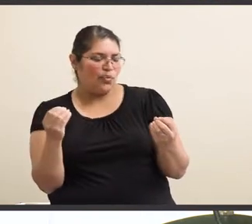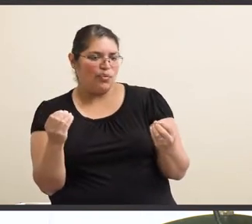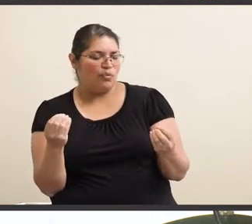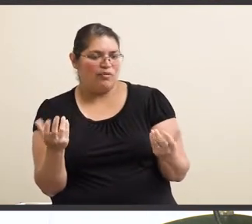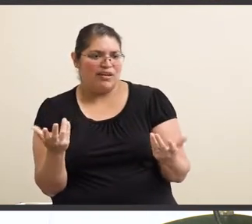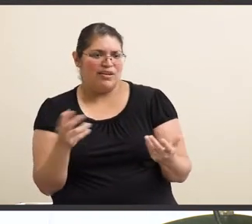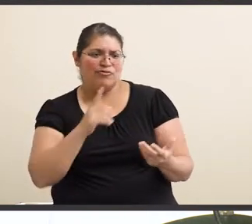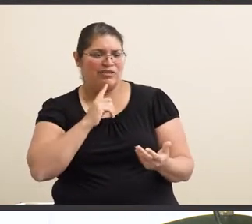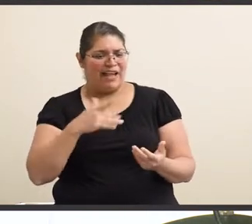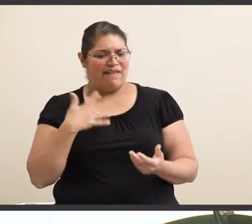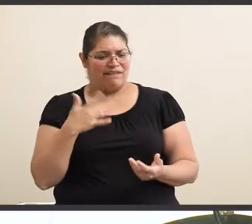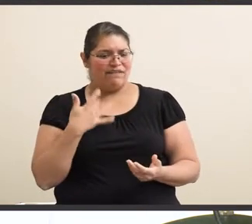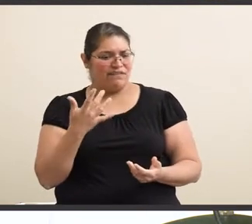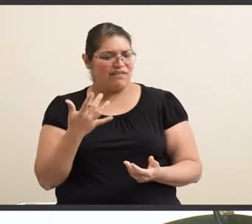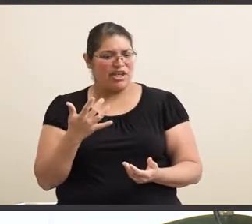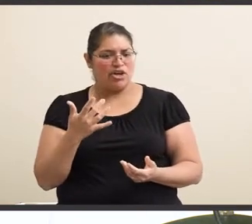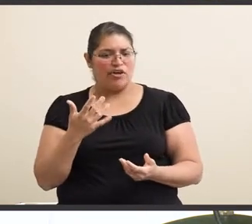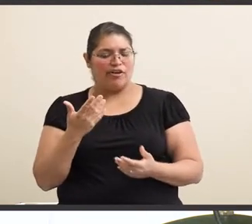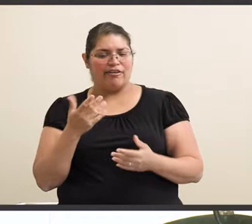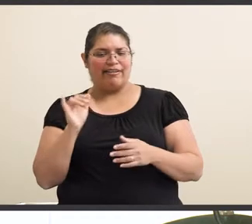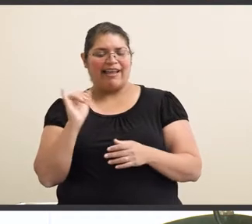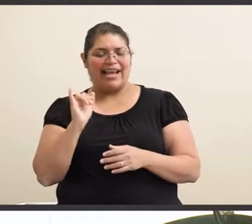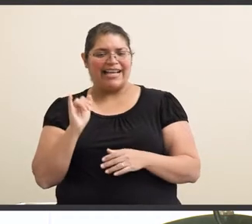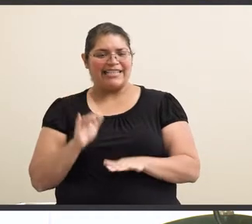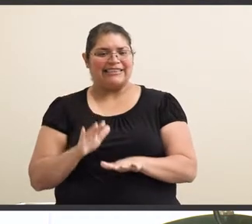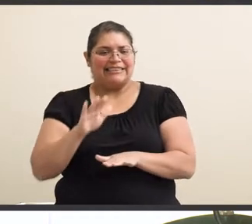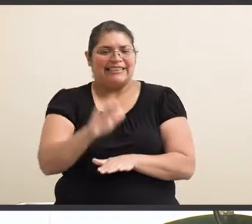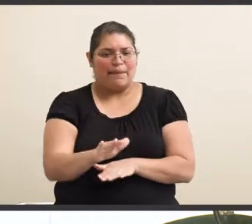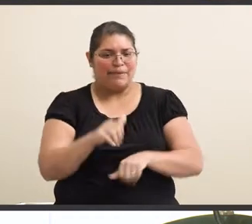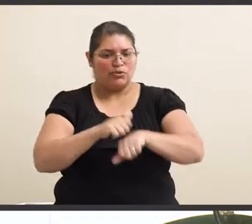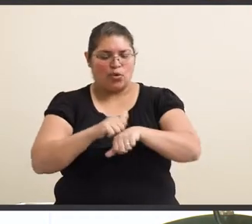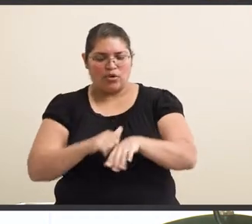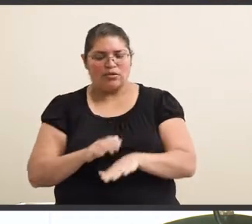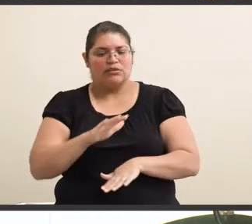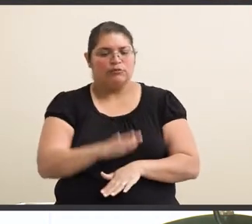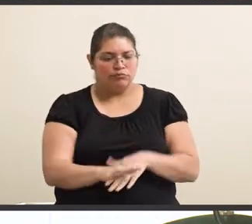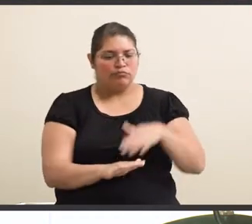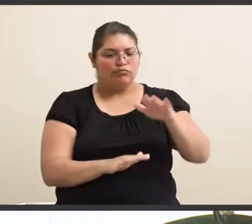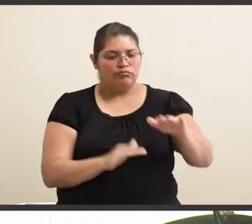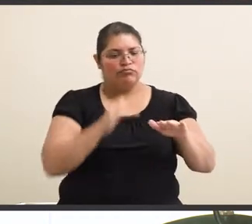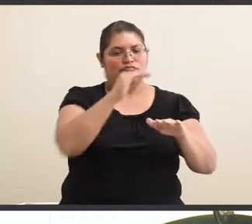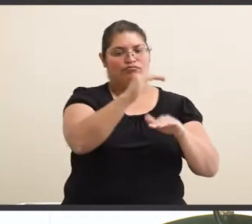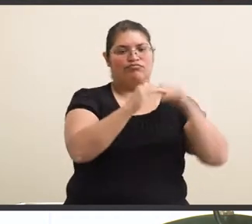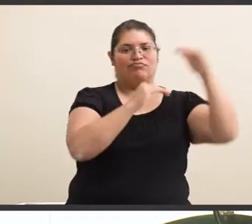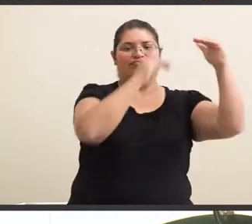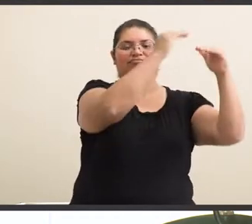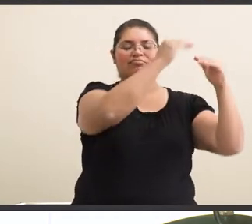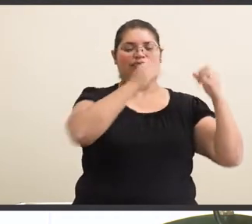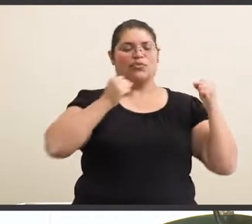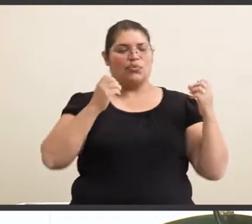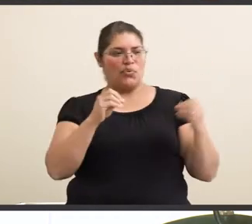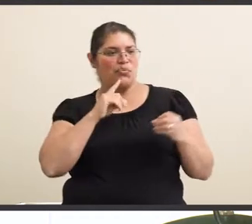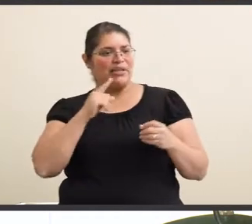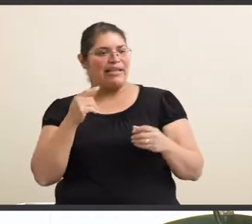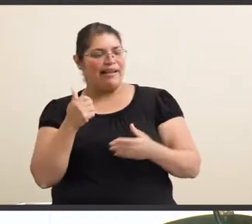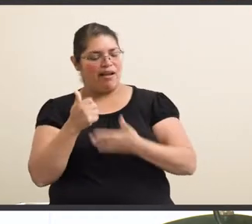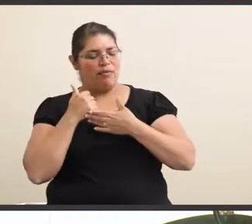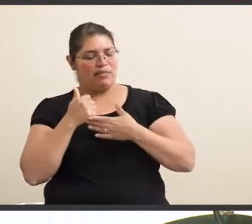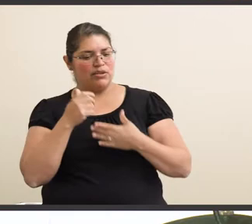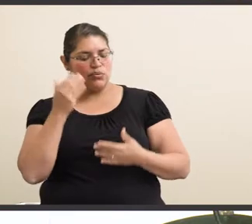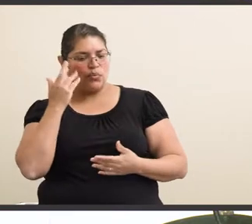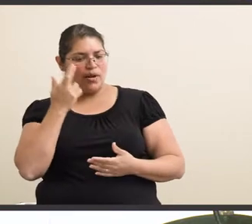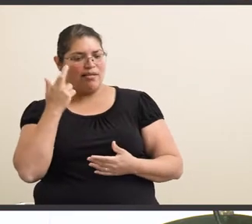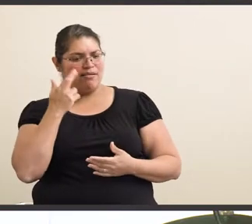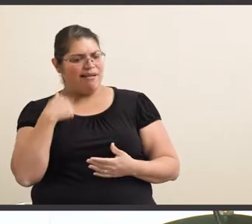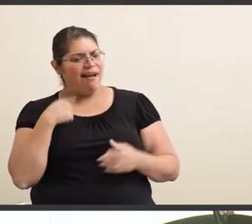honestly feel like that stepping stone of transferring to STC is what made me realize that I can accomplish so much more